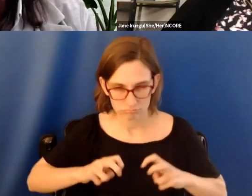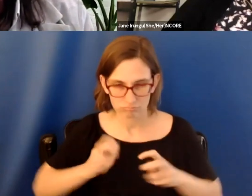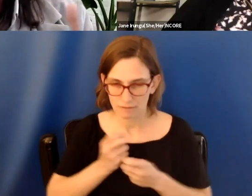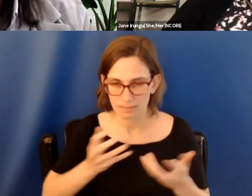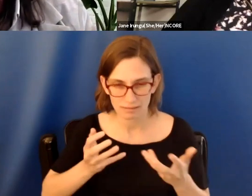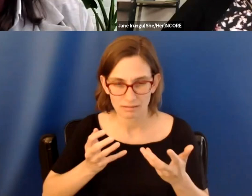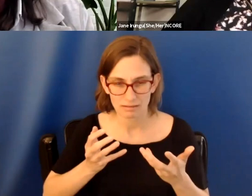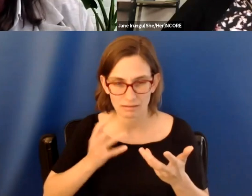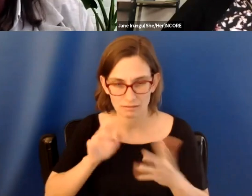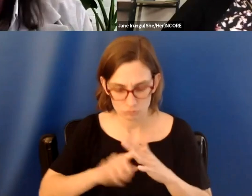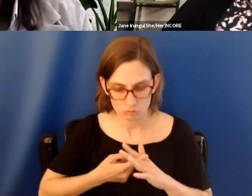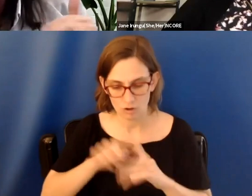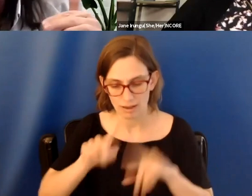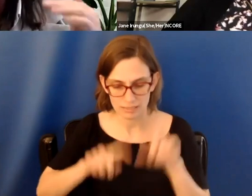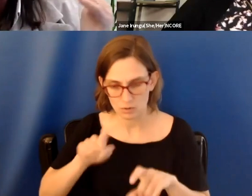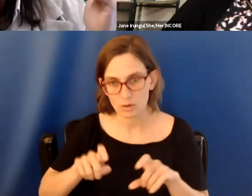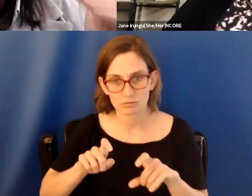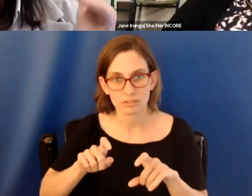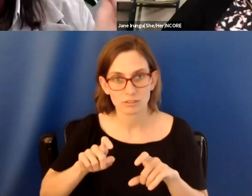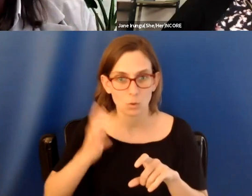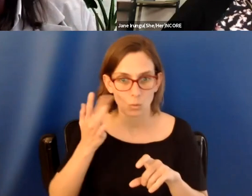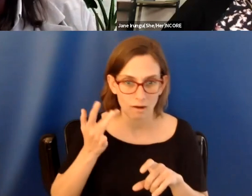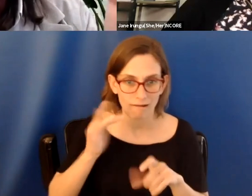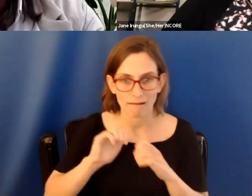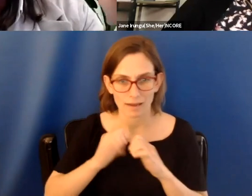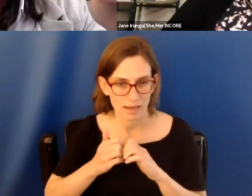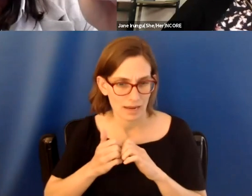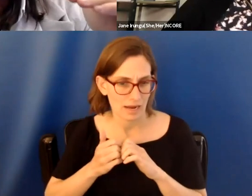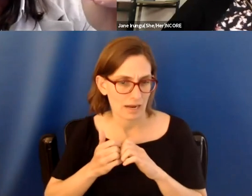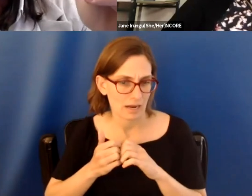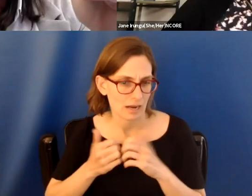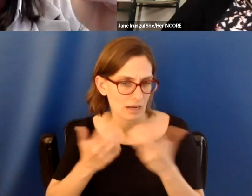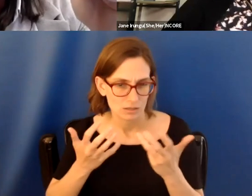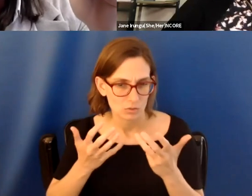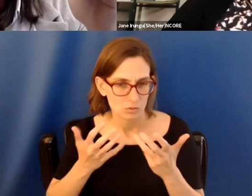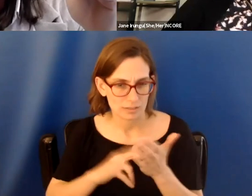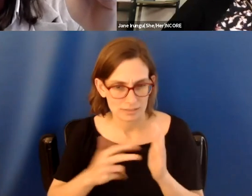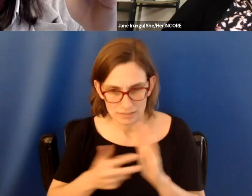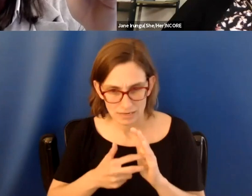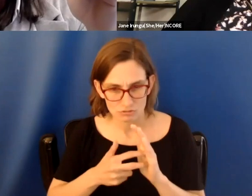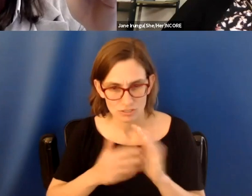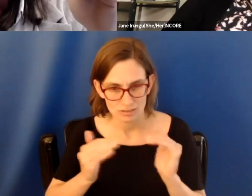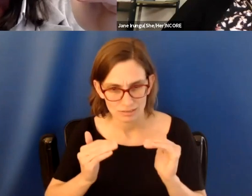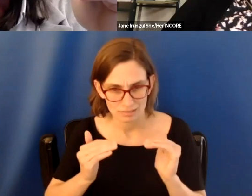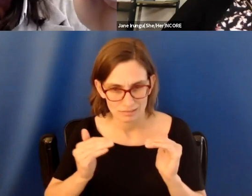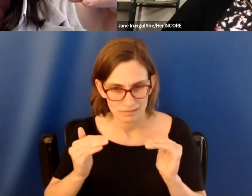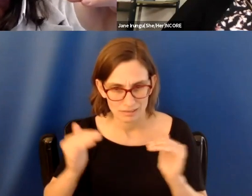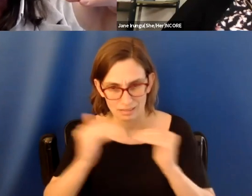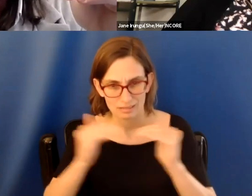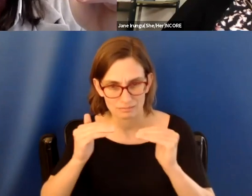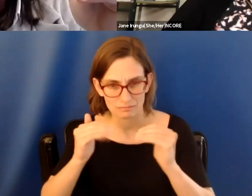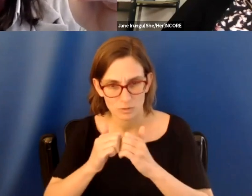start asking those questions. Like why, how, um, what is, do the, do the intentions align with, um, what the